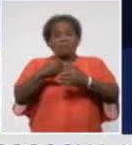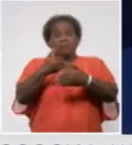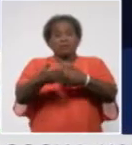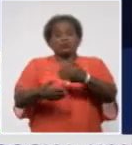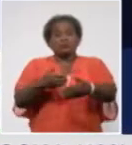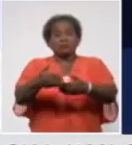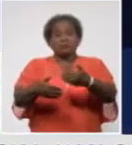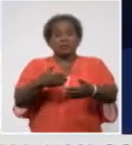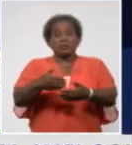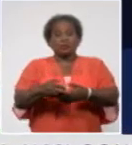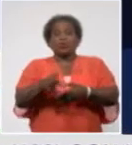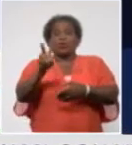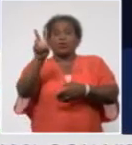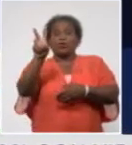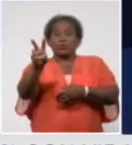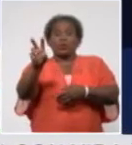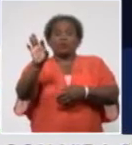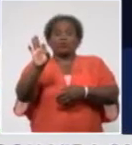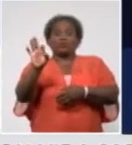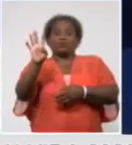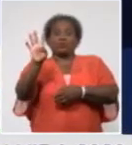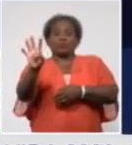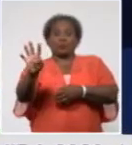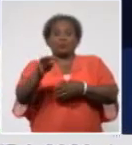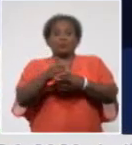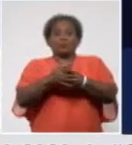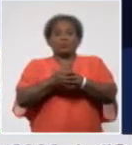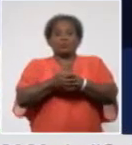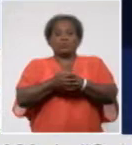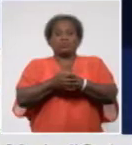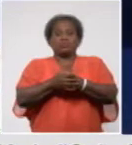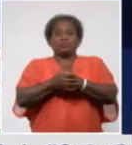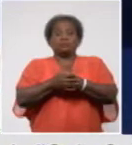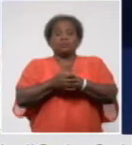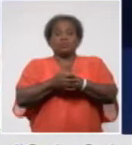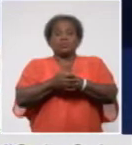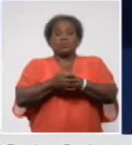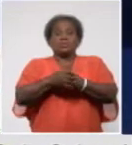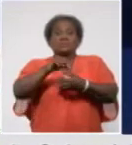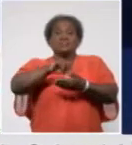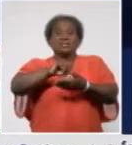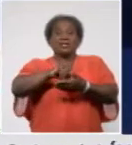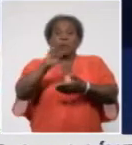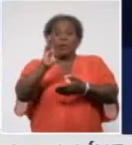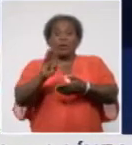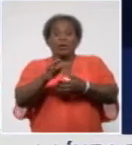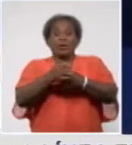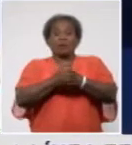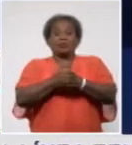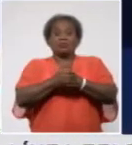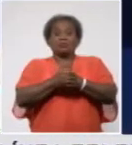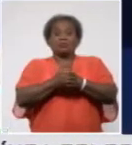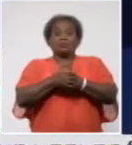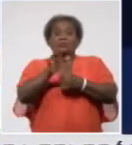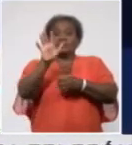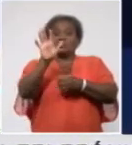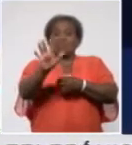Centre Lab, 463 in the Hermanos Almagérez Hospital,